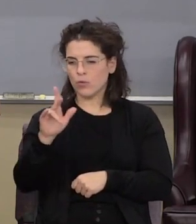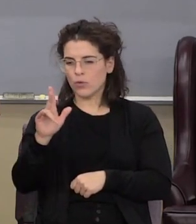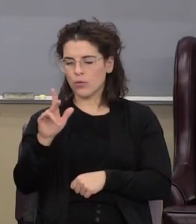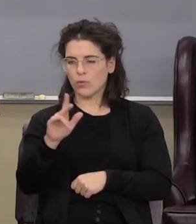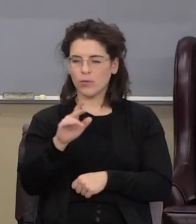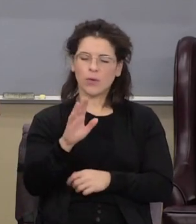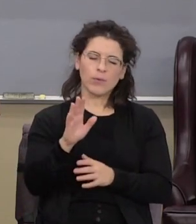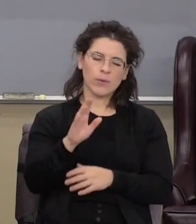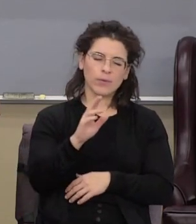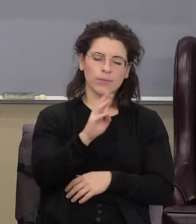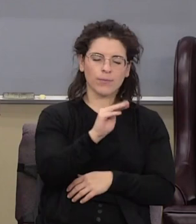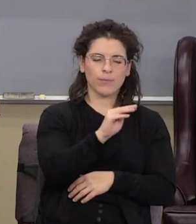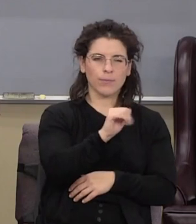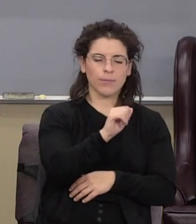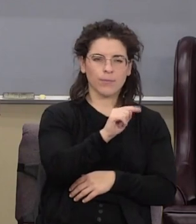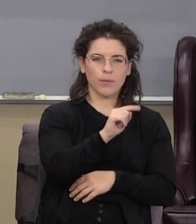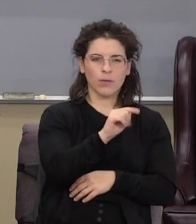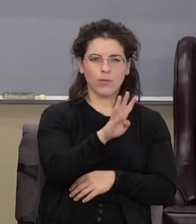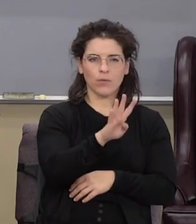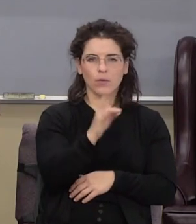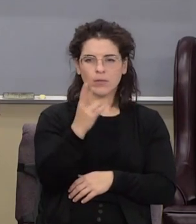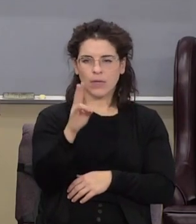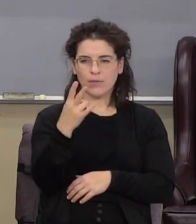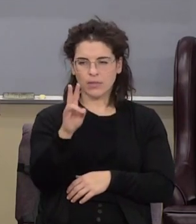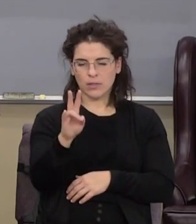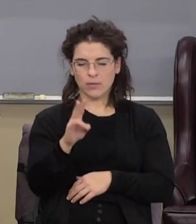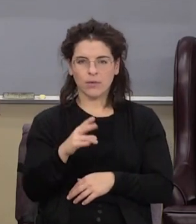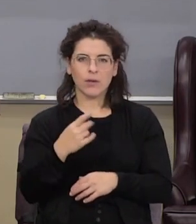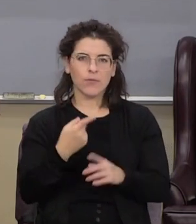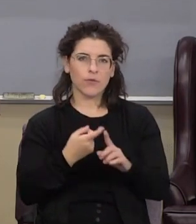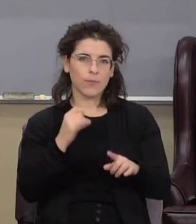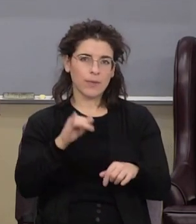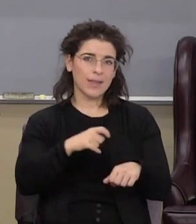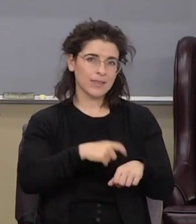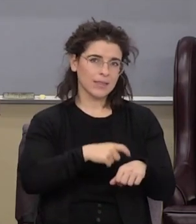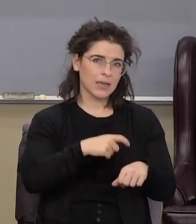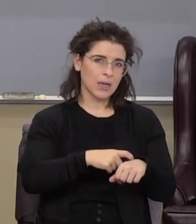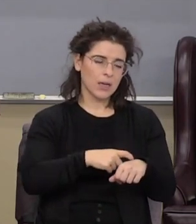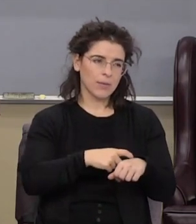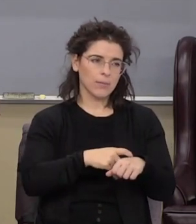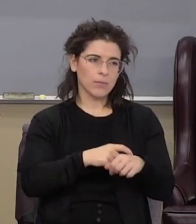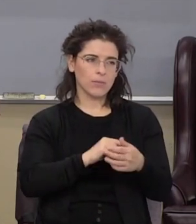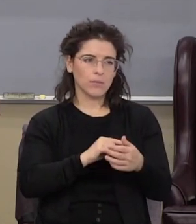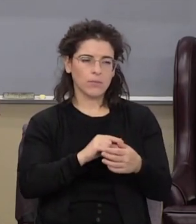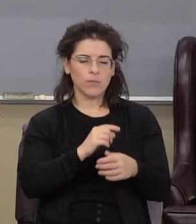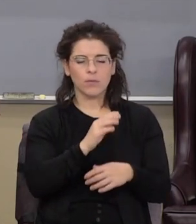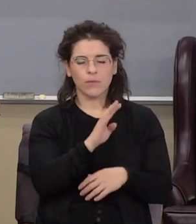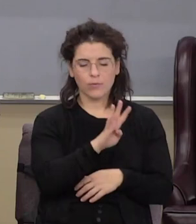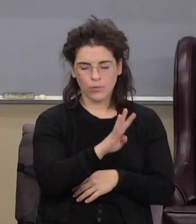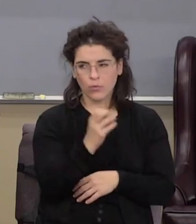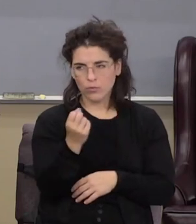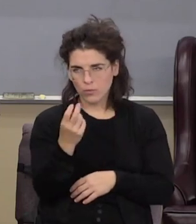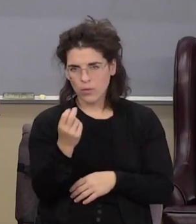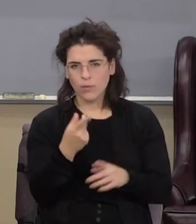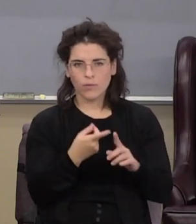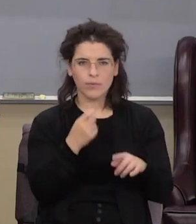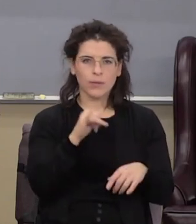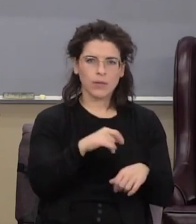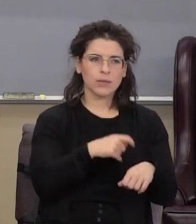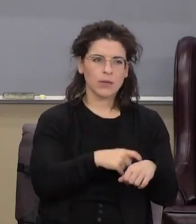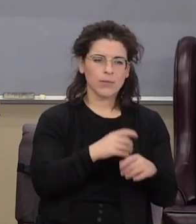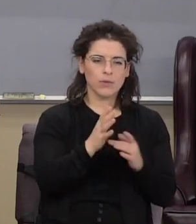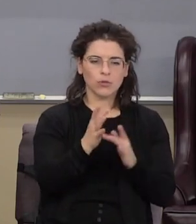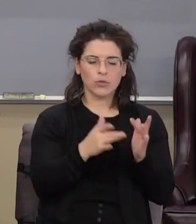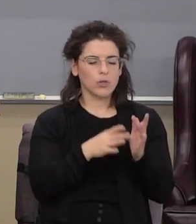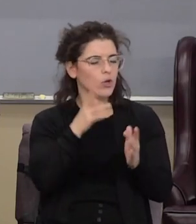let's do verse 17 first and from that time that is from the time verse 12 Matthew 4 12 when Jesus had heard that